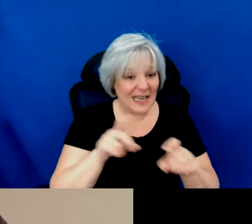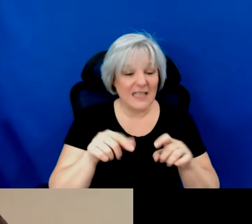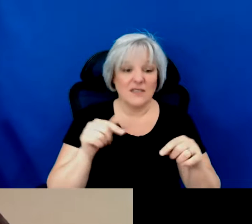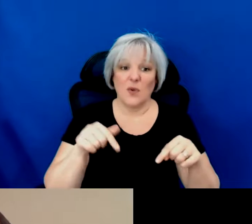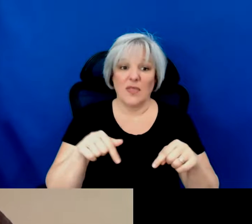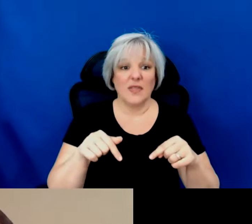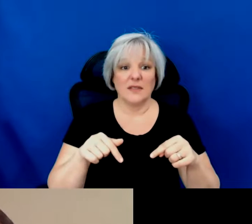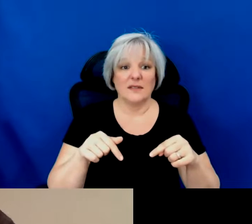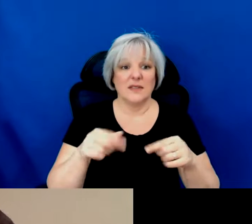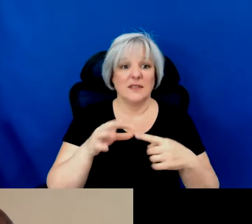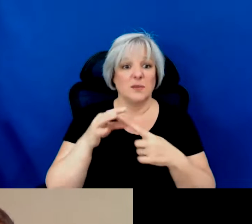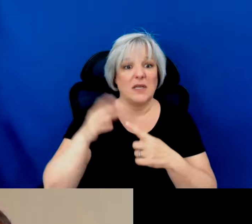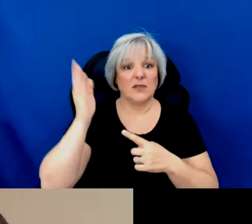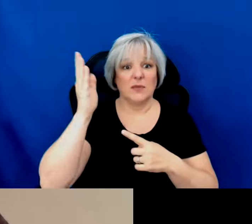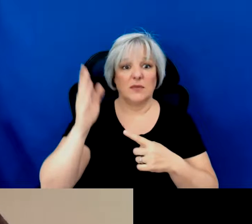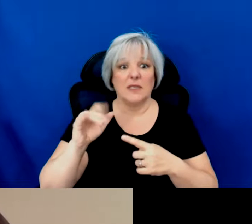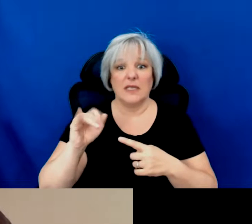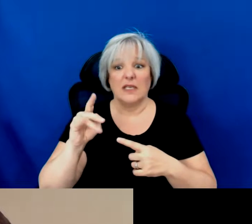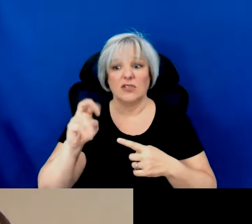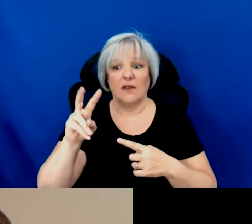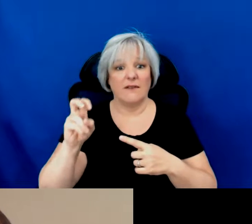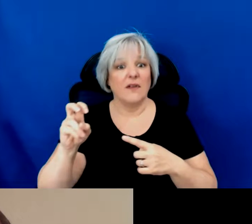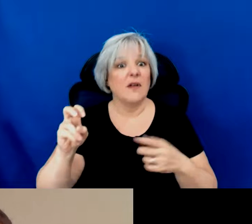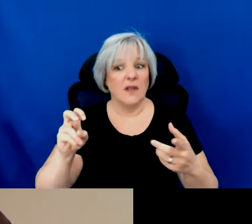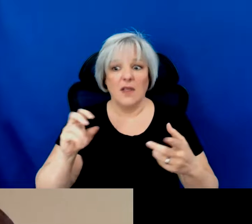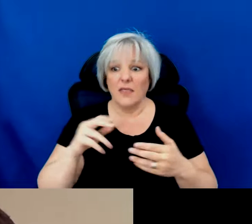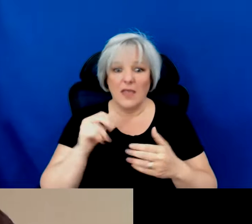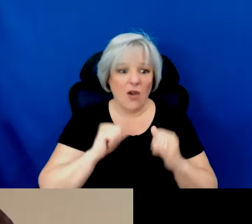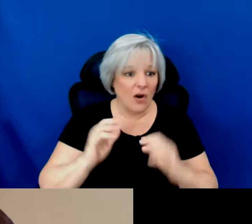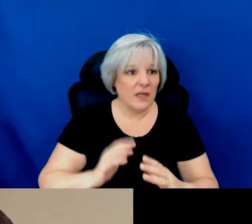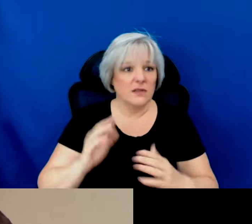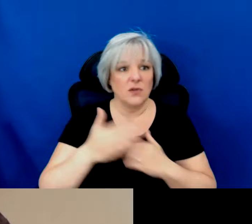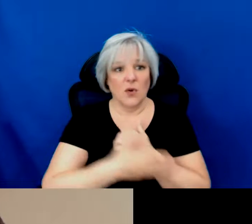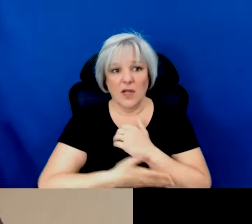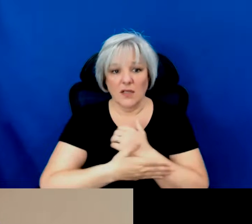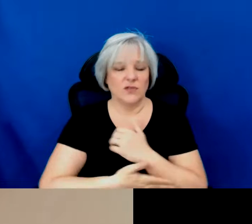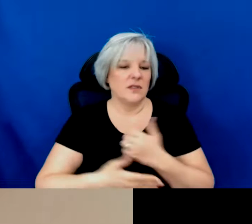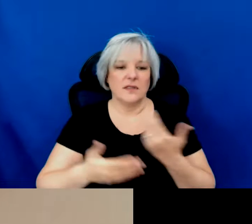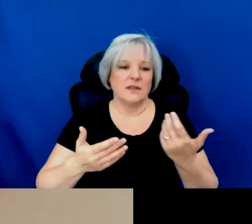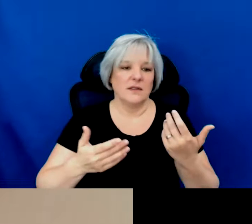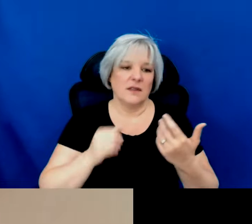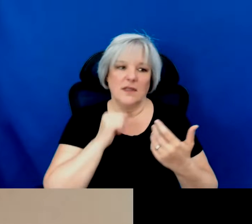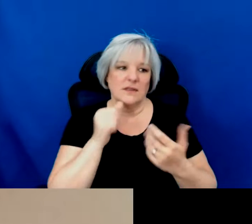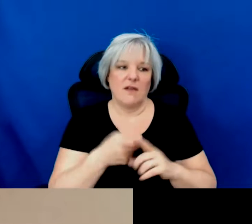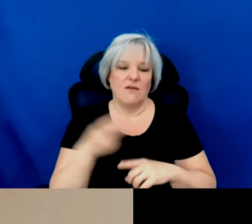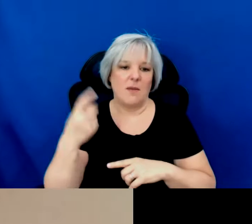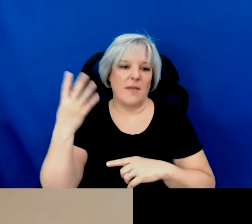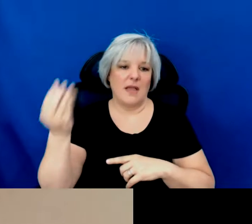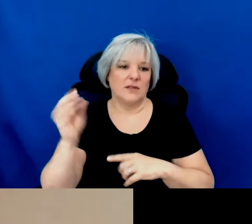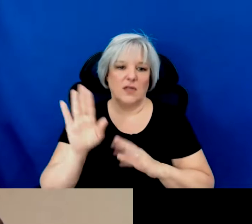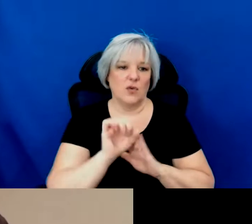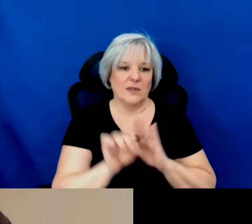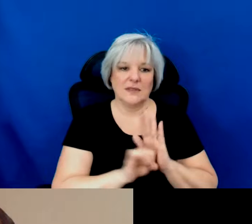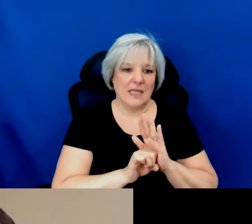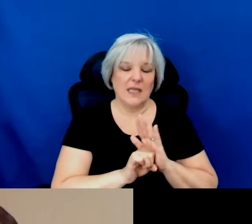special presenter initiatives the artist or company that you work with does not have to come from outside of your state or jurisdiction